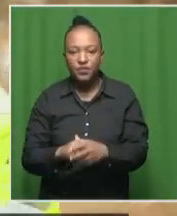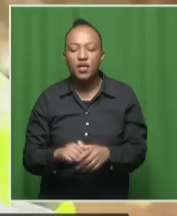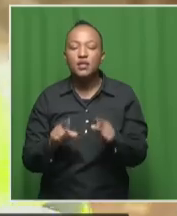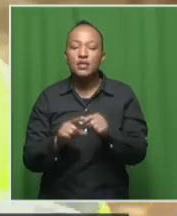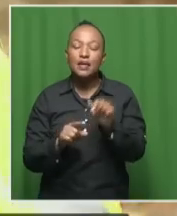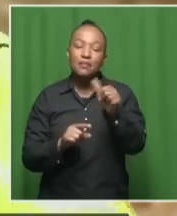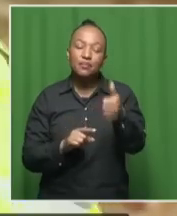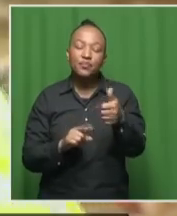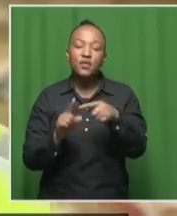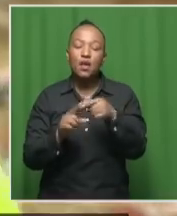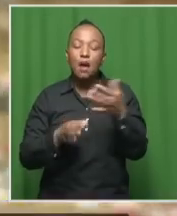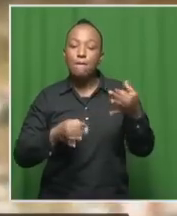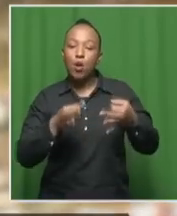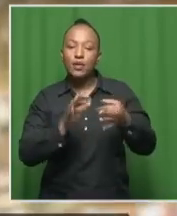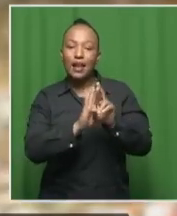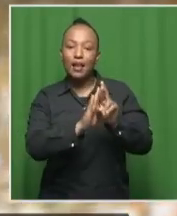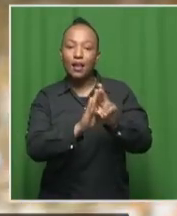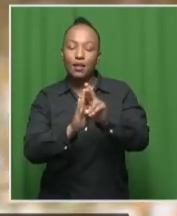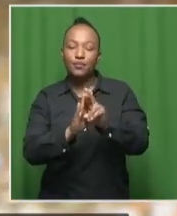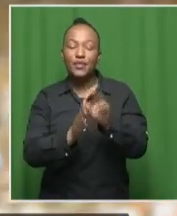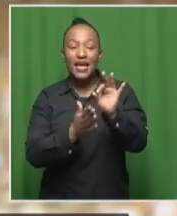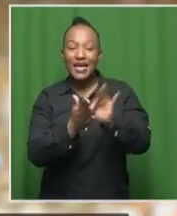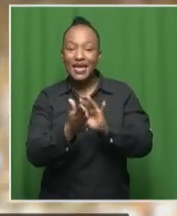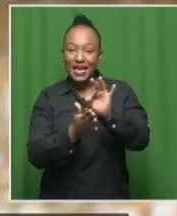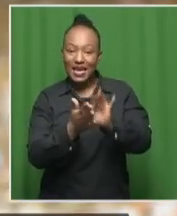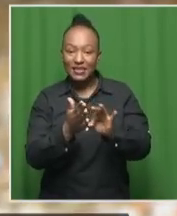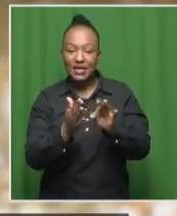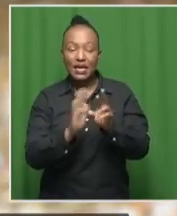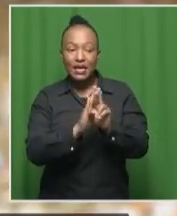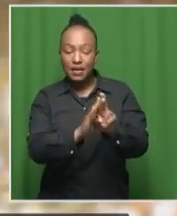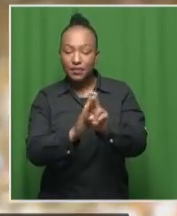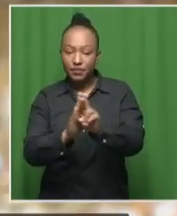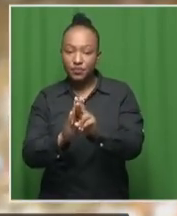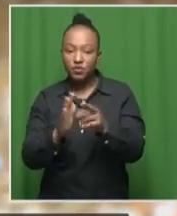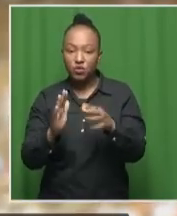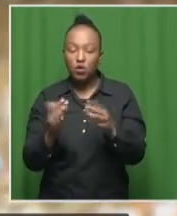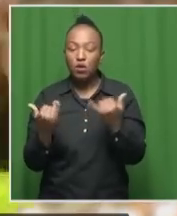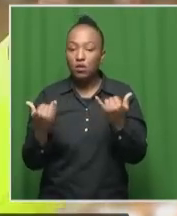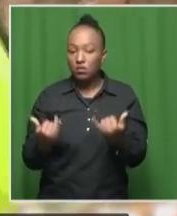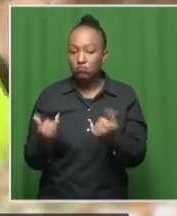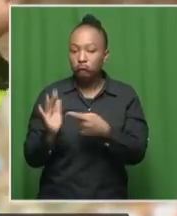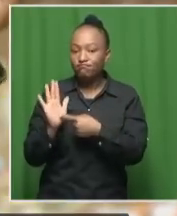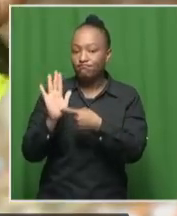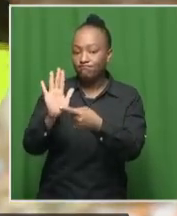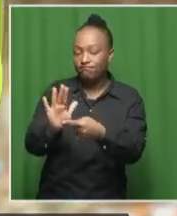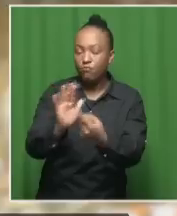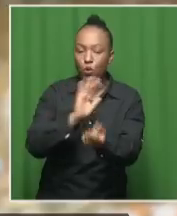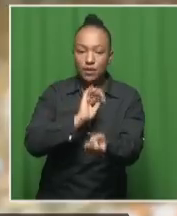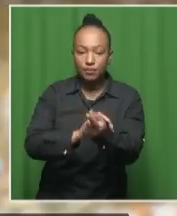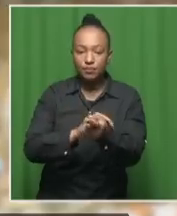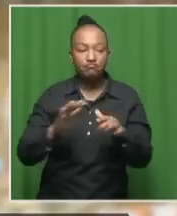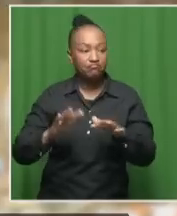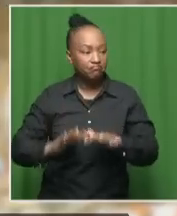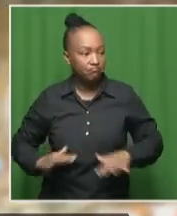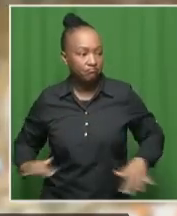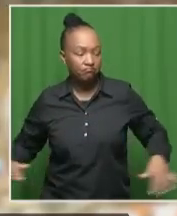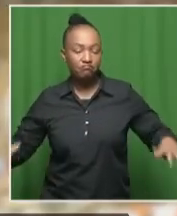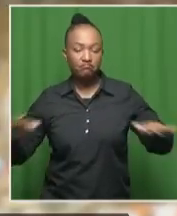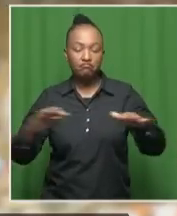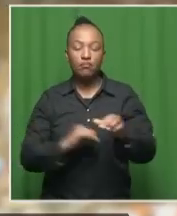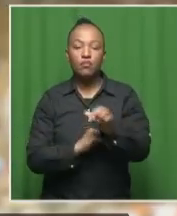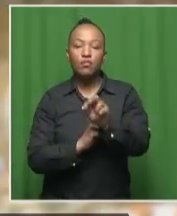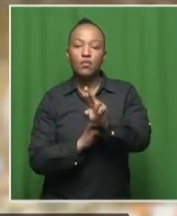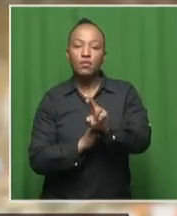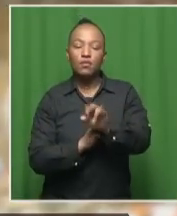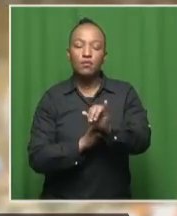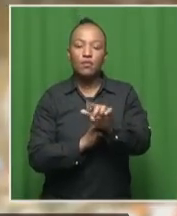speak to the political representatives, elected representatives in this area as we bring you what's happening here in Ravali. And,